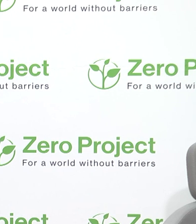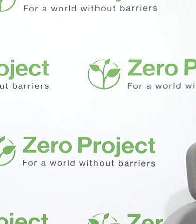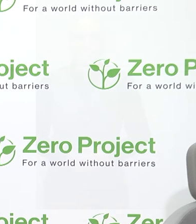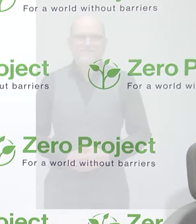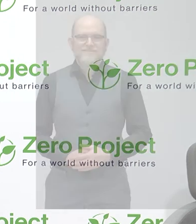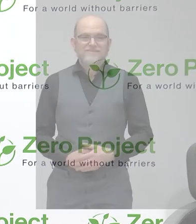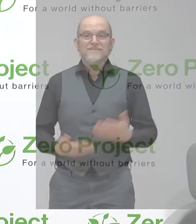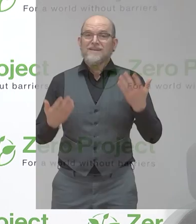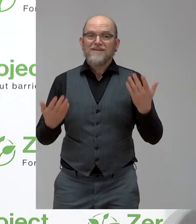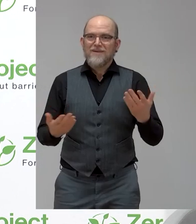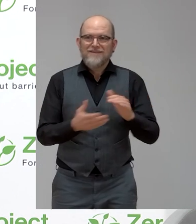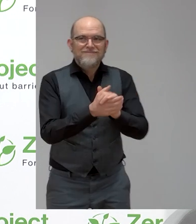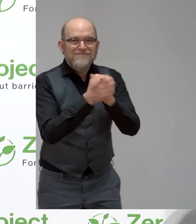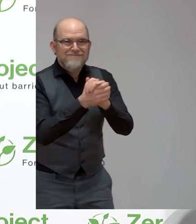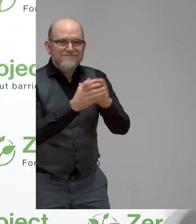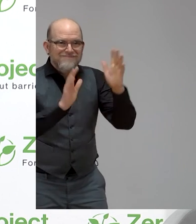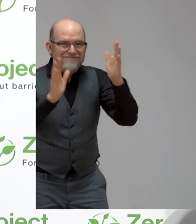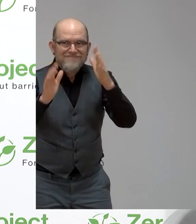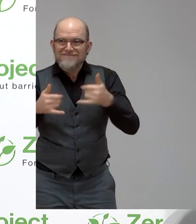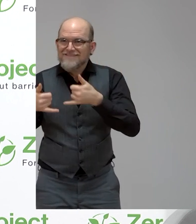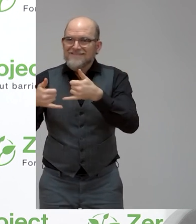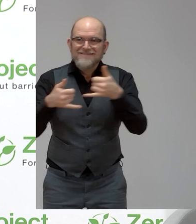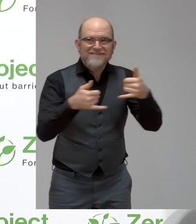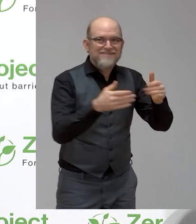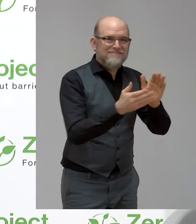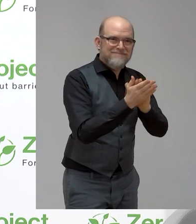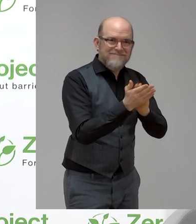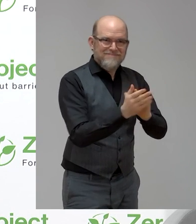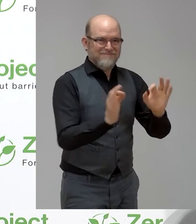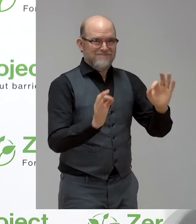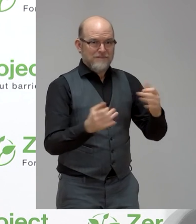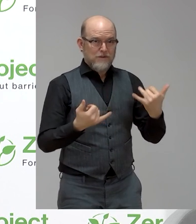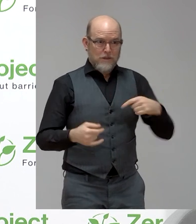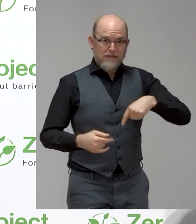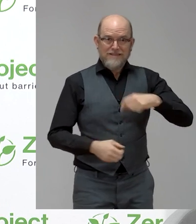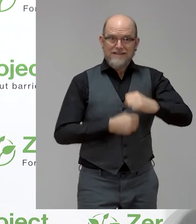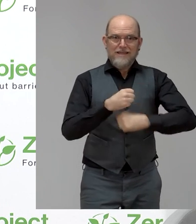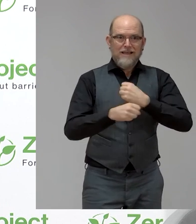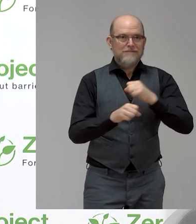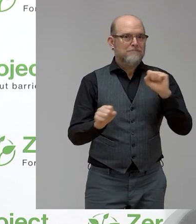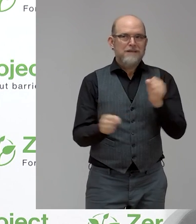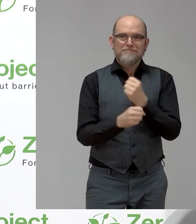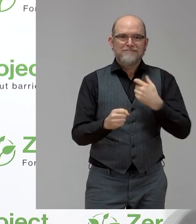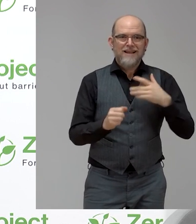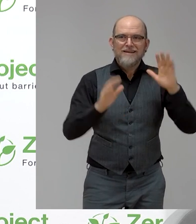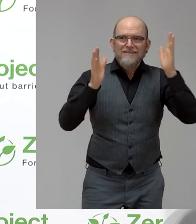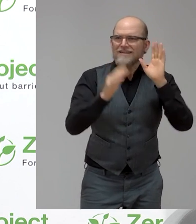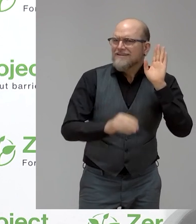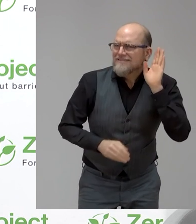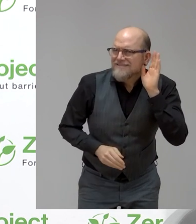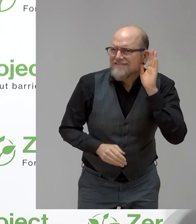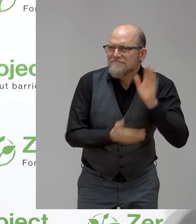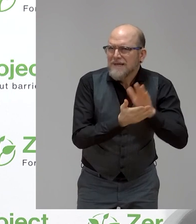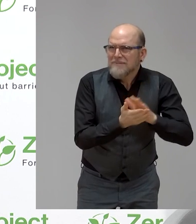Congratulations to our winners. Unfortunately, this year, you cannot hear our applause. But please feel our deep